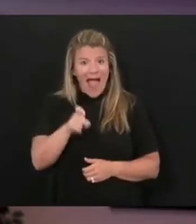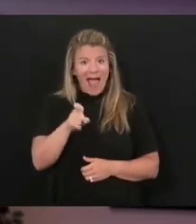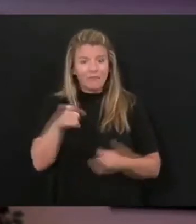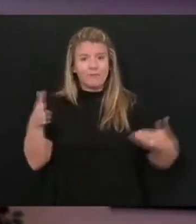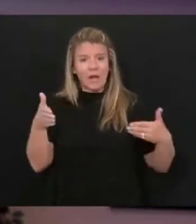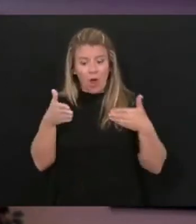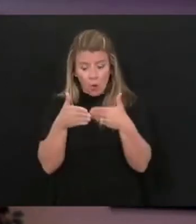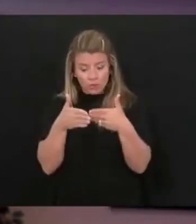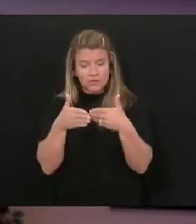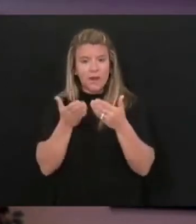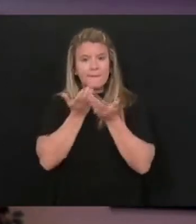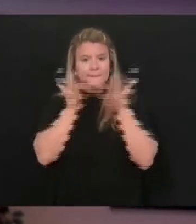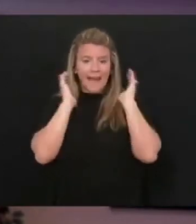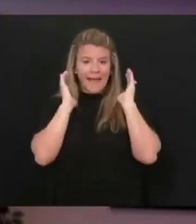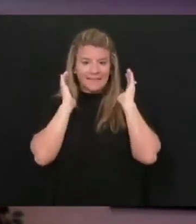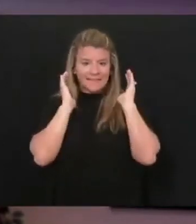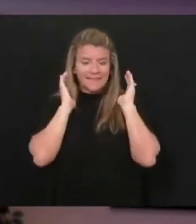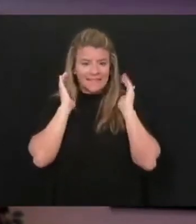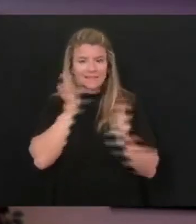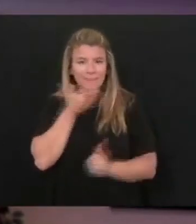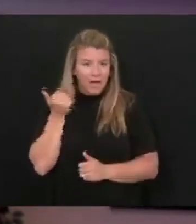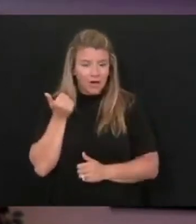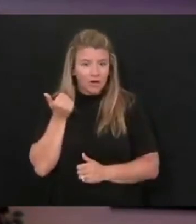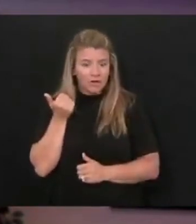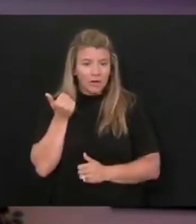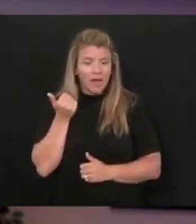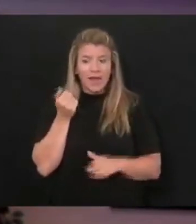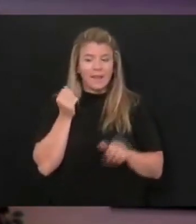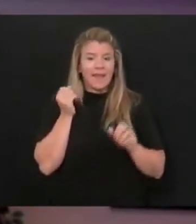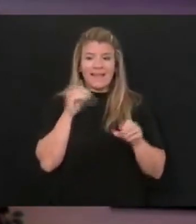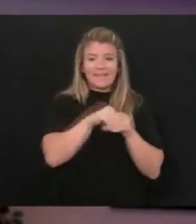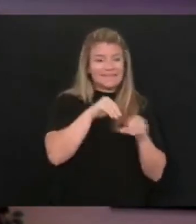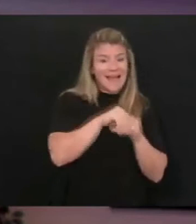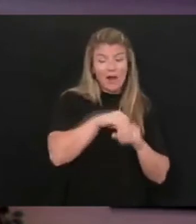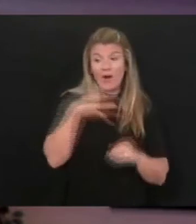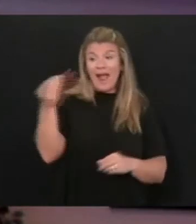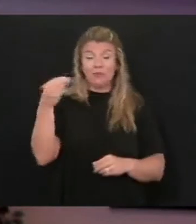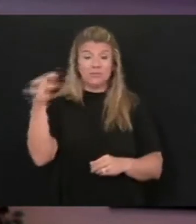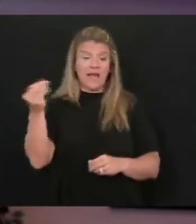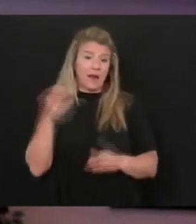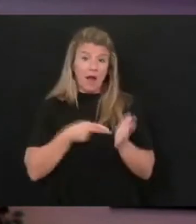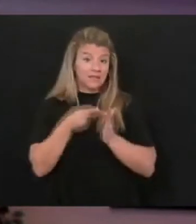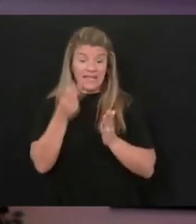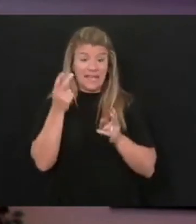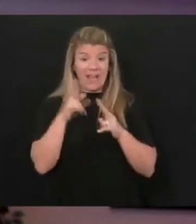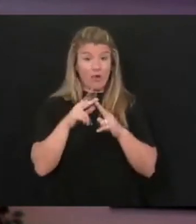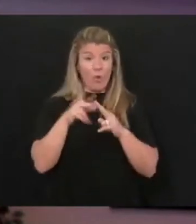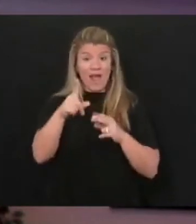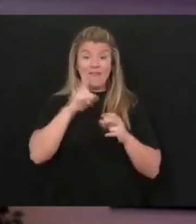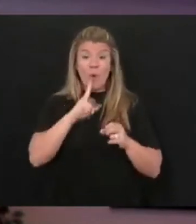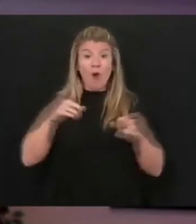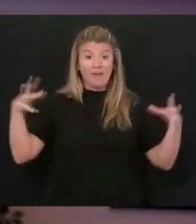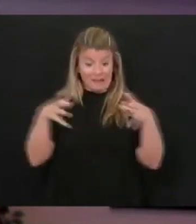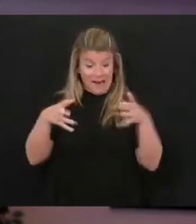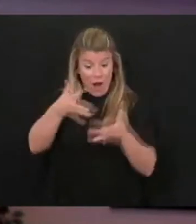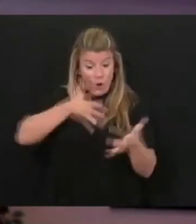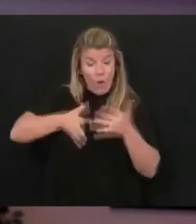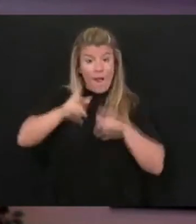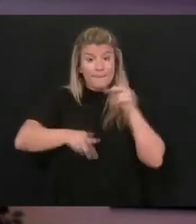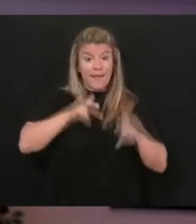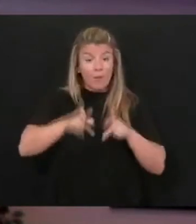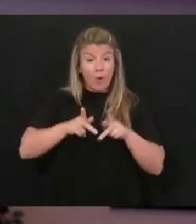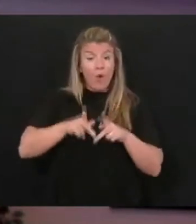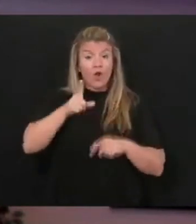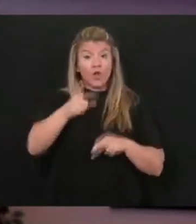any inside type of environment, but even outside if you're going to be around a number of other people. And remember, that protects you